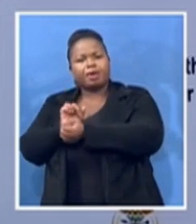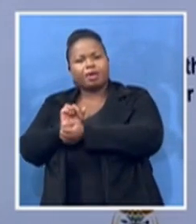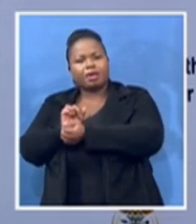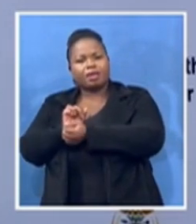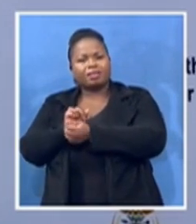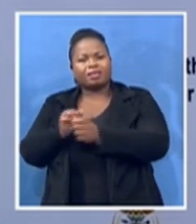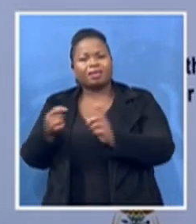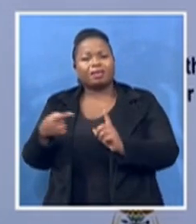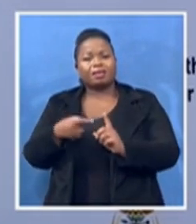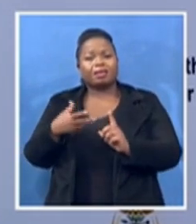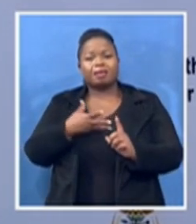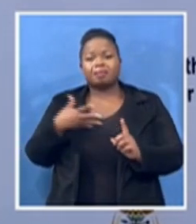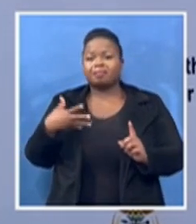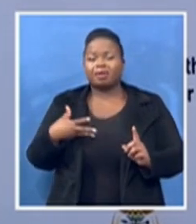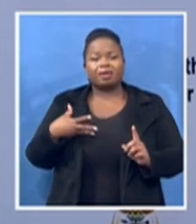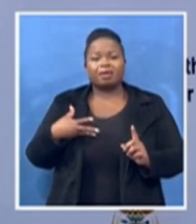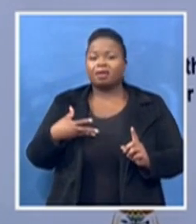she was.